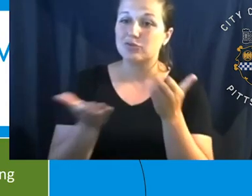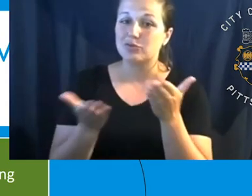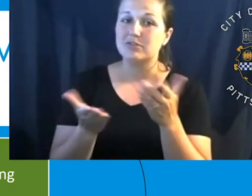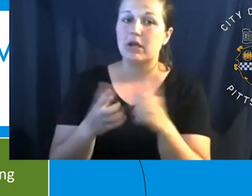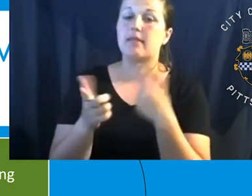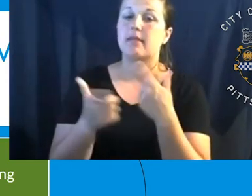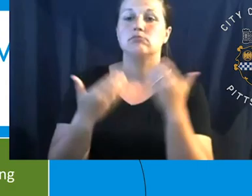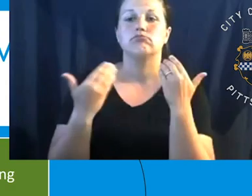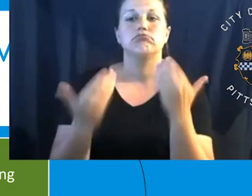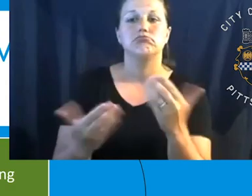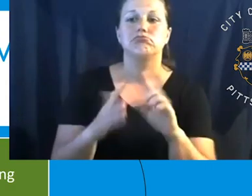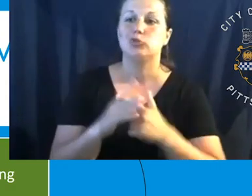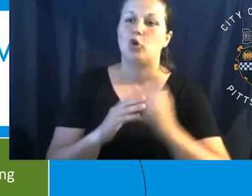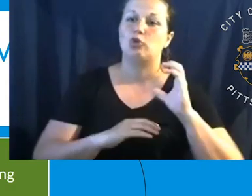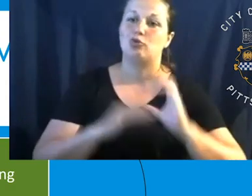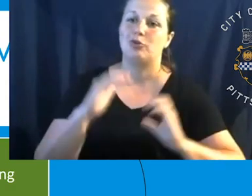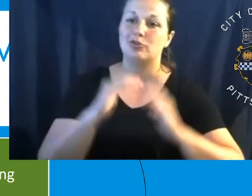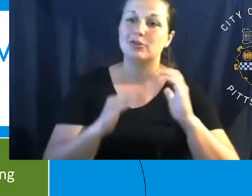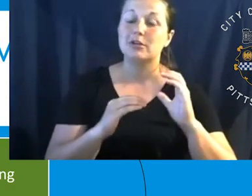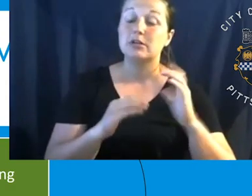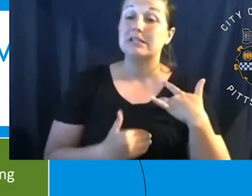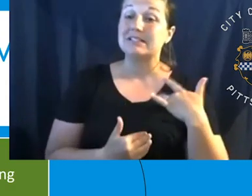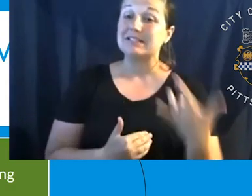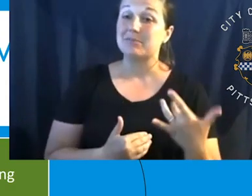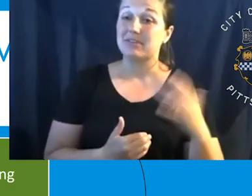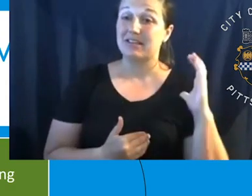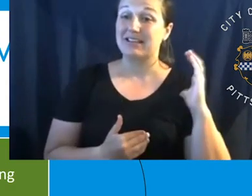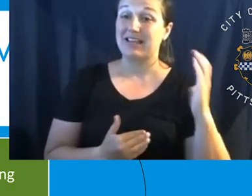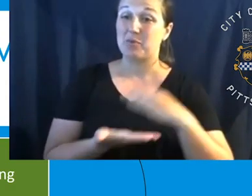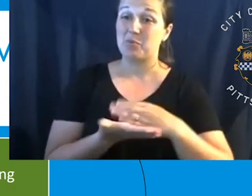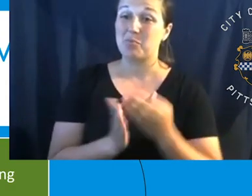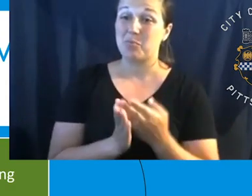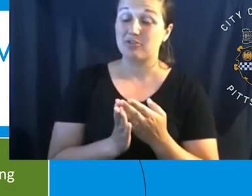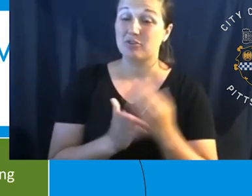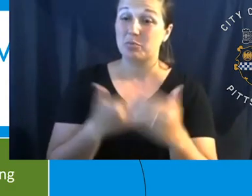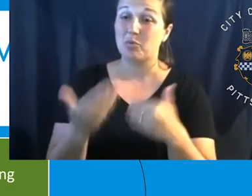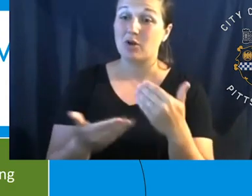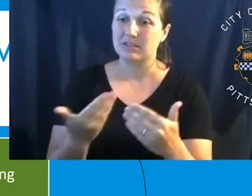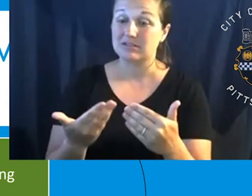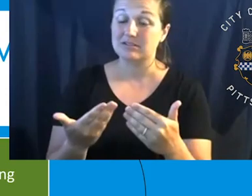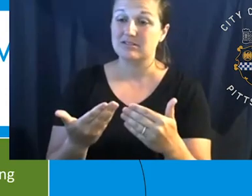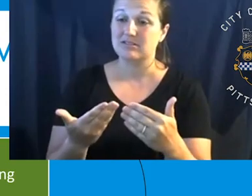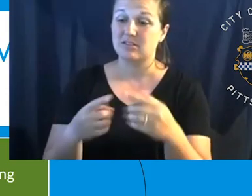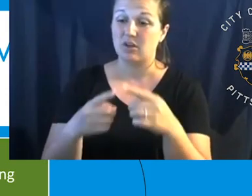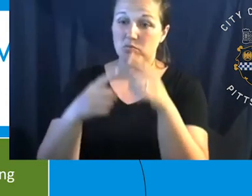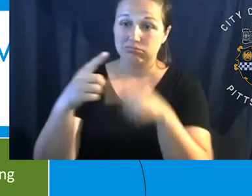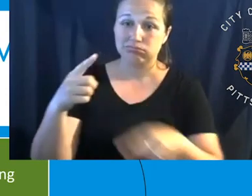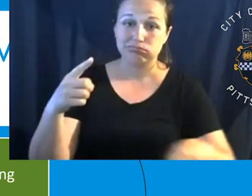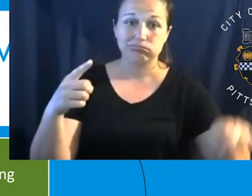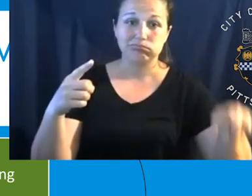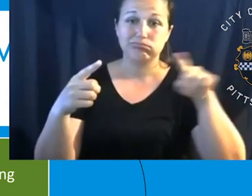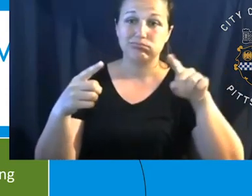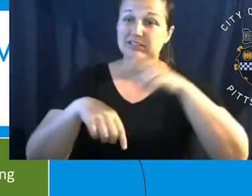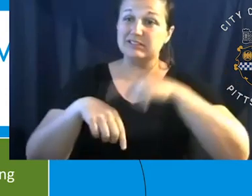construction. So typically that capital budgeting process from the time we have a scope of work to the time we get on the budget approval is